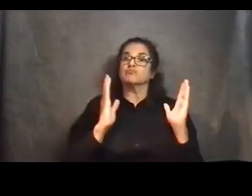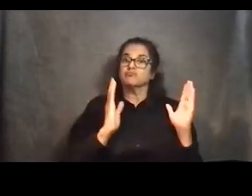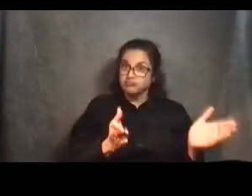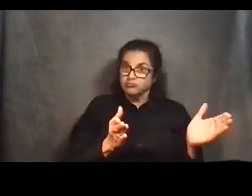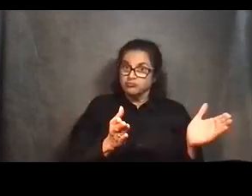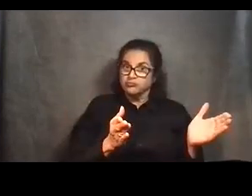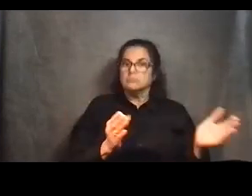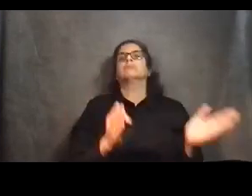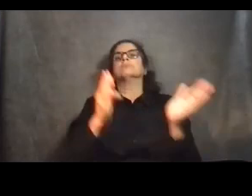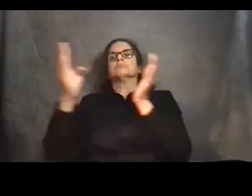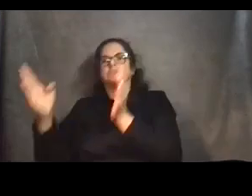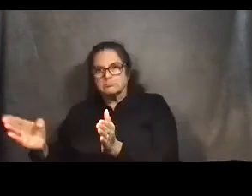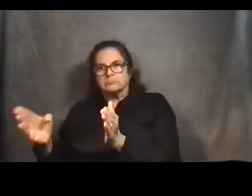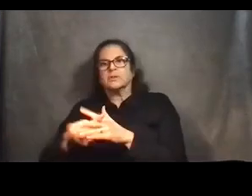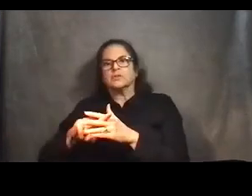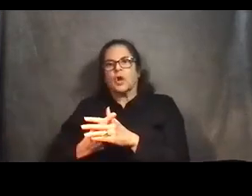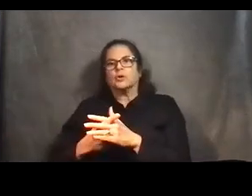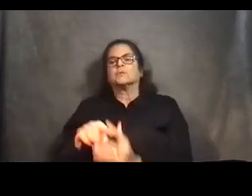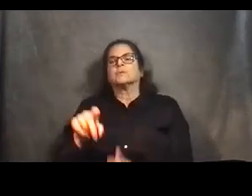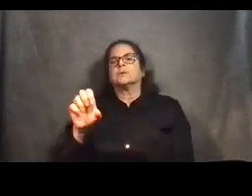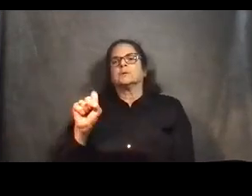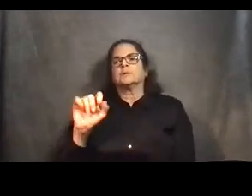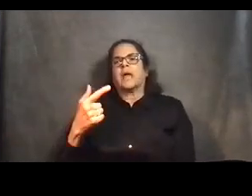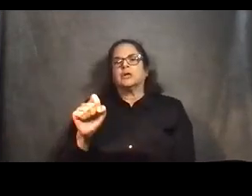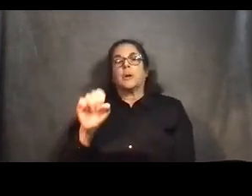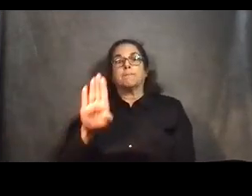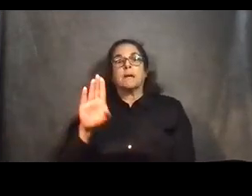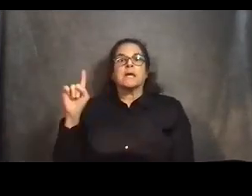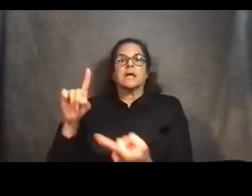continue until winter 2024. Next slide.